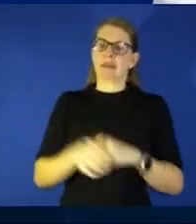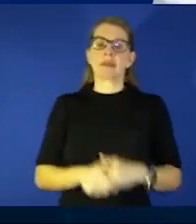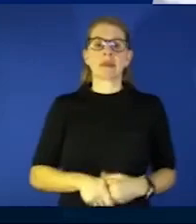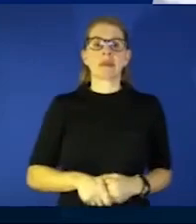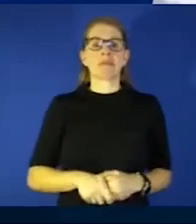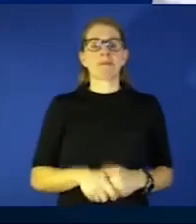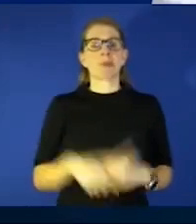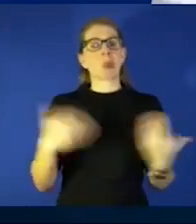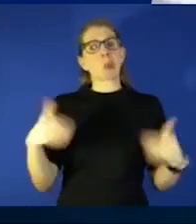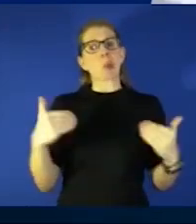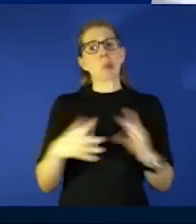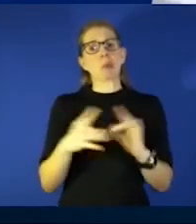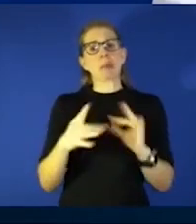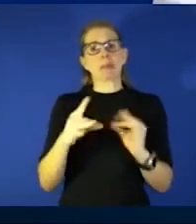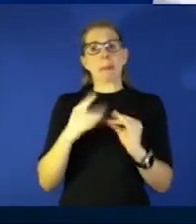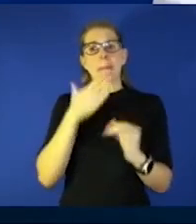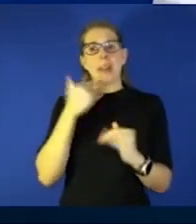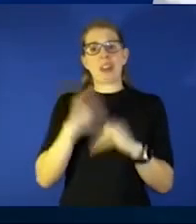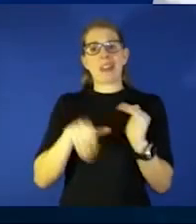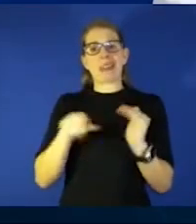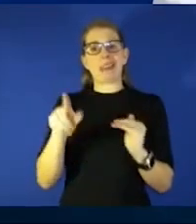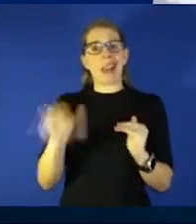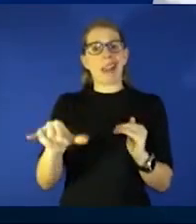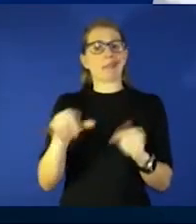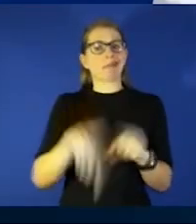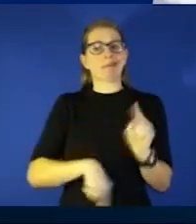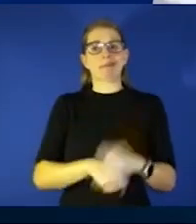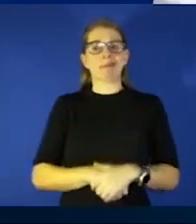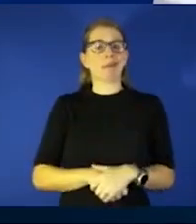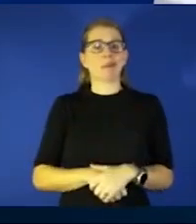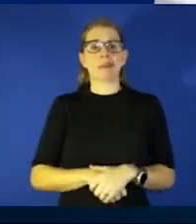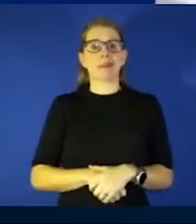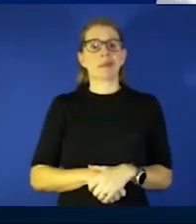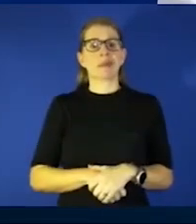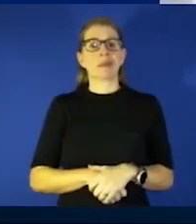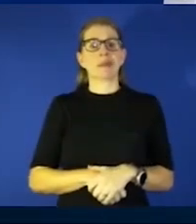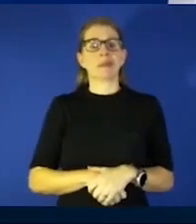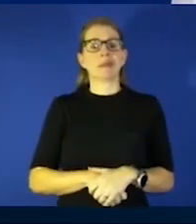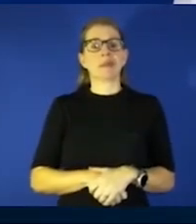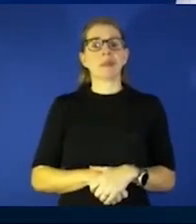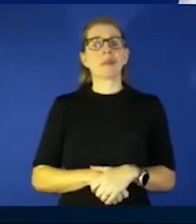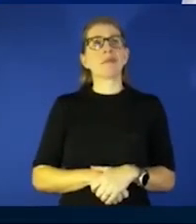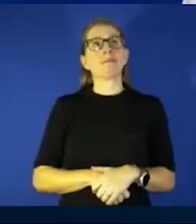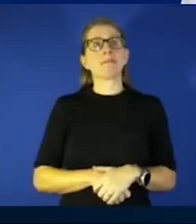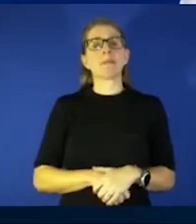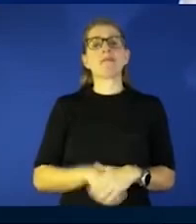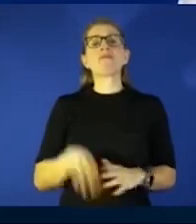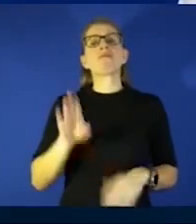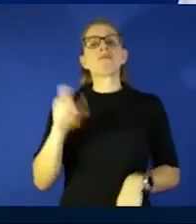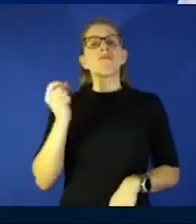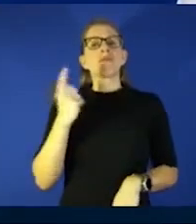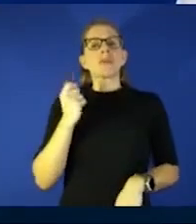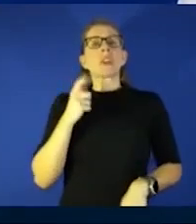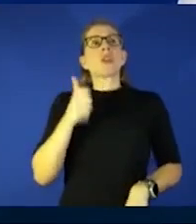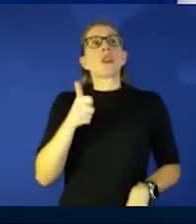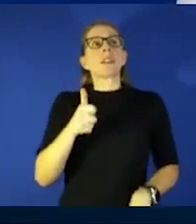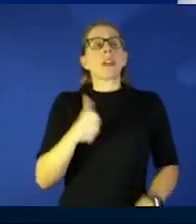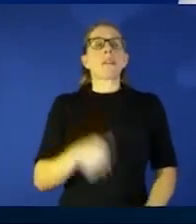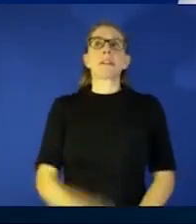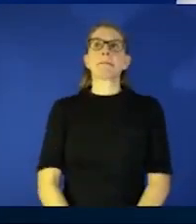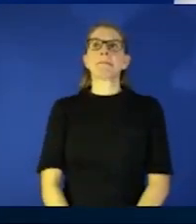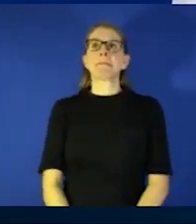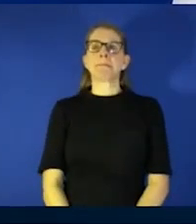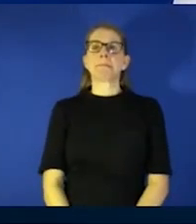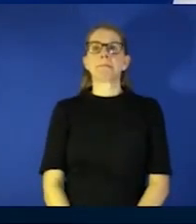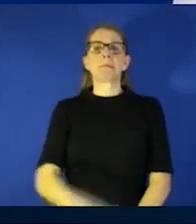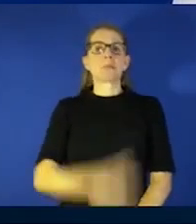than that so as you see what's happening